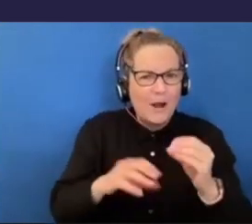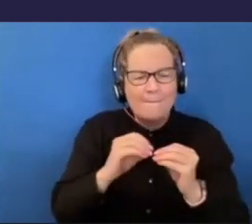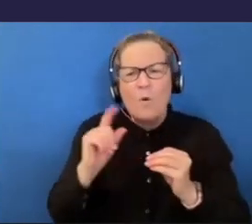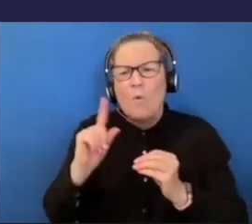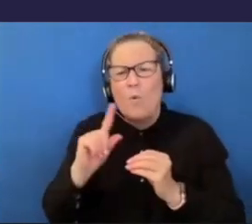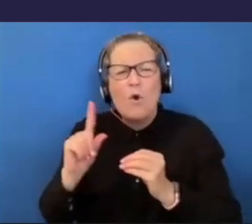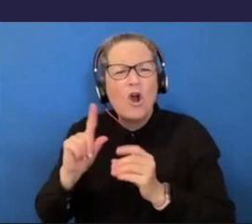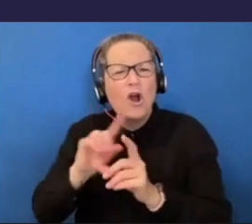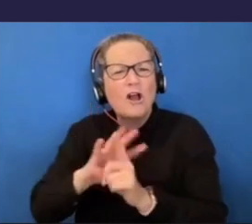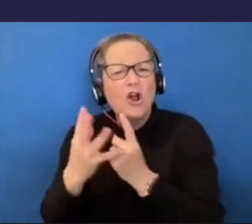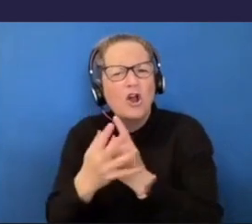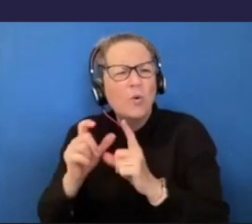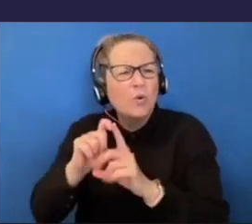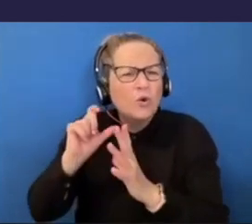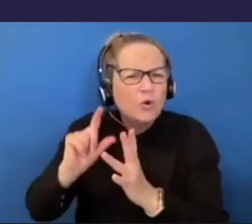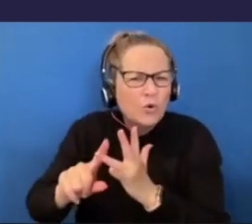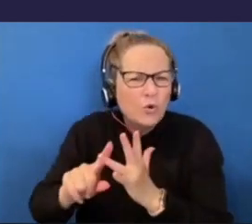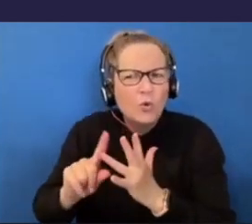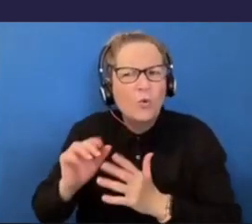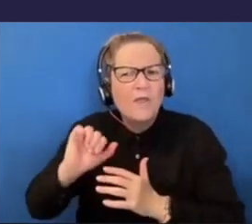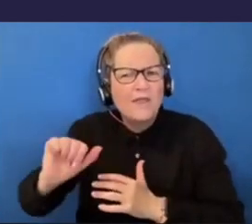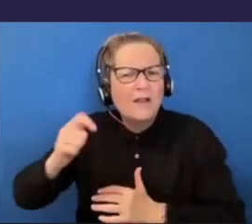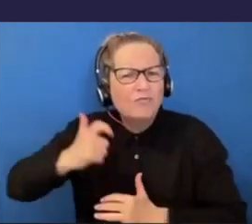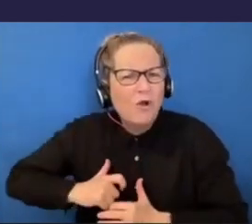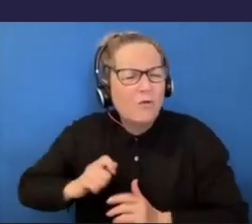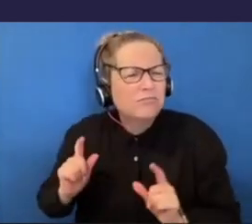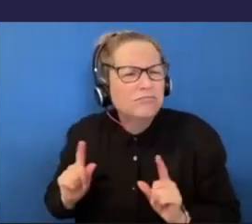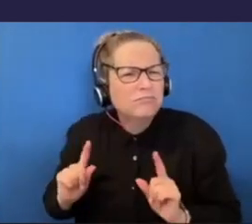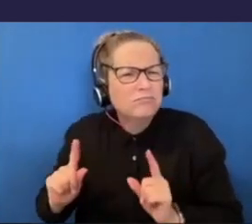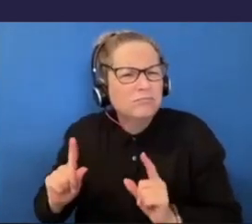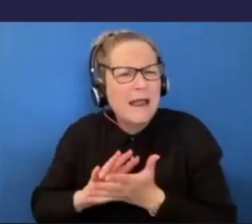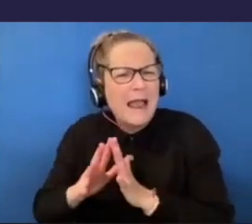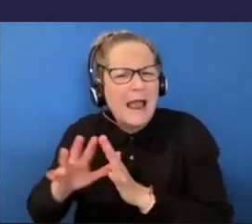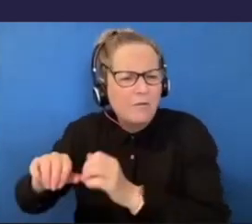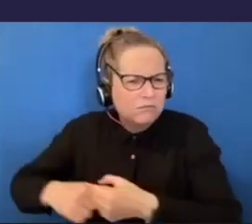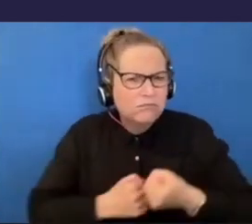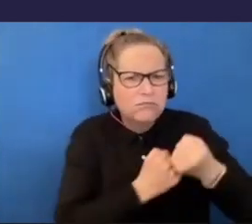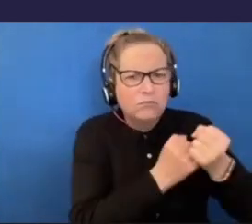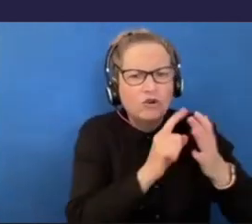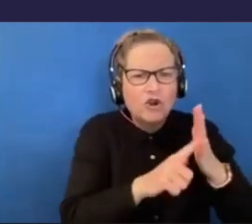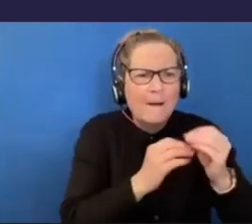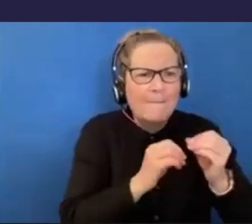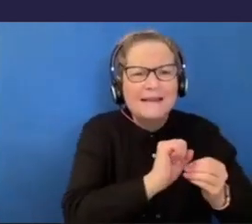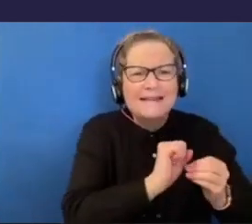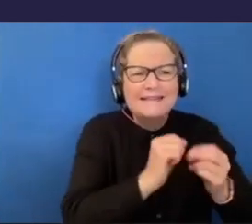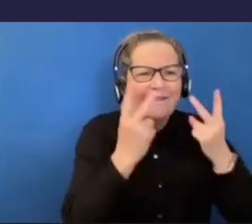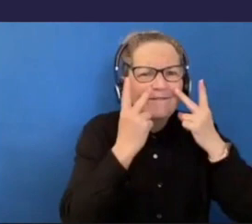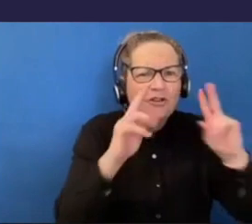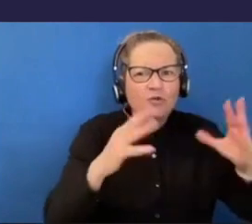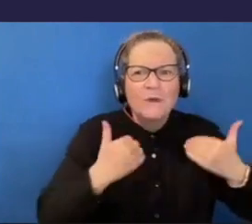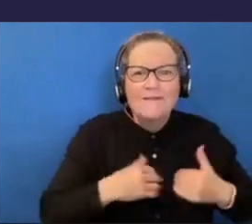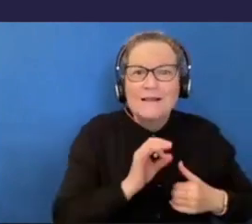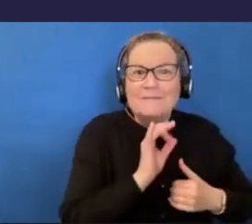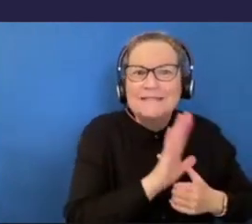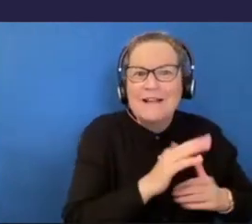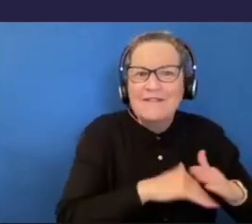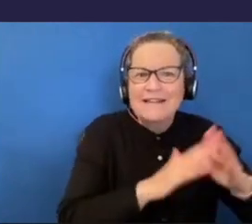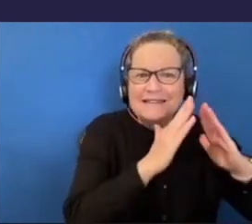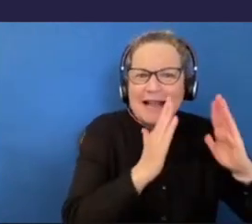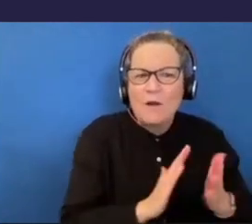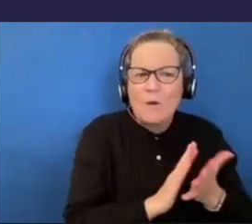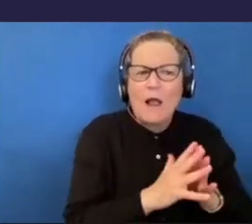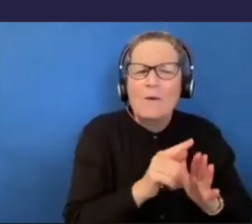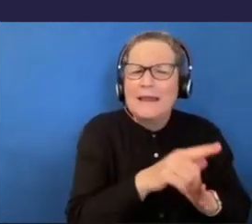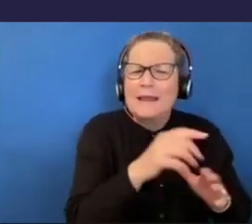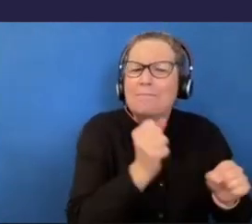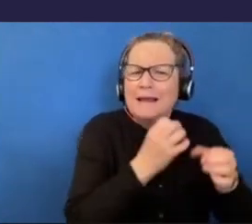of the circle of support is in terms of supporting Jake's vision to live in his own home the way that he chooses. I